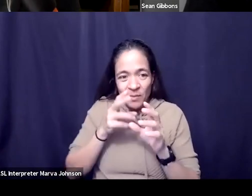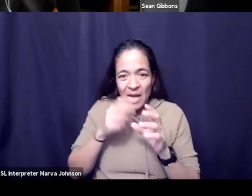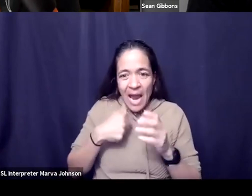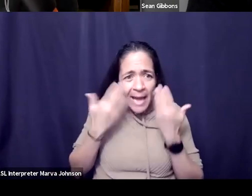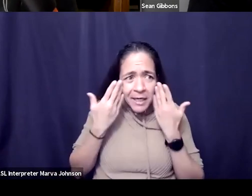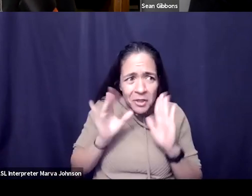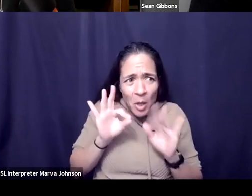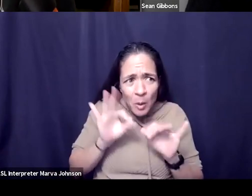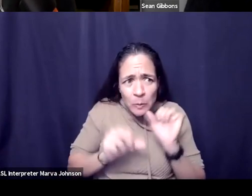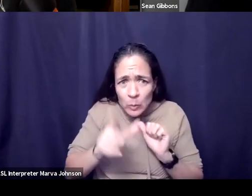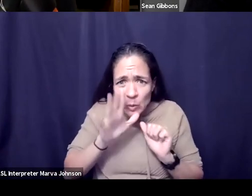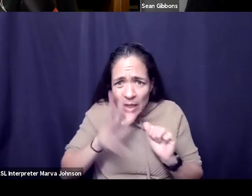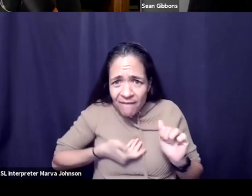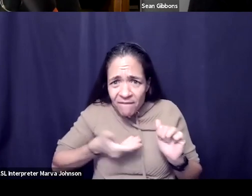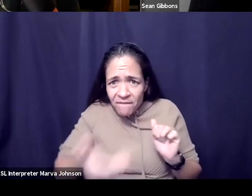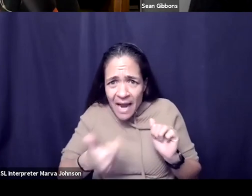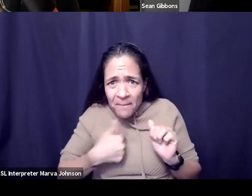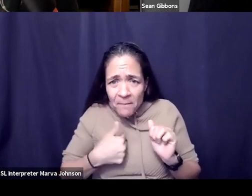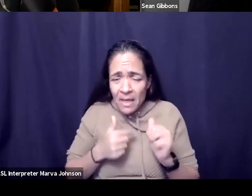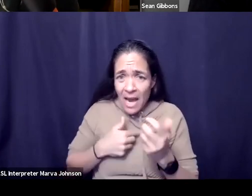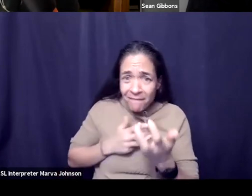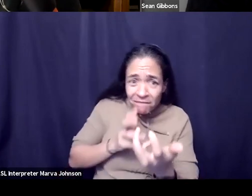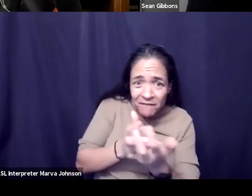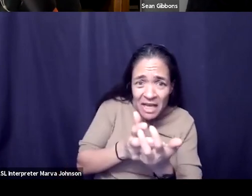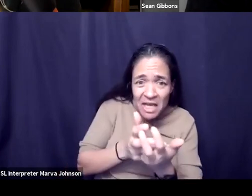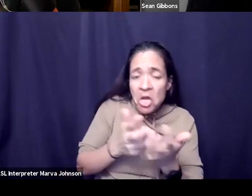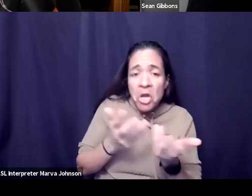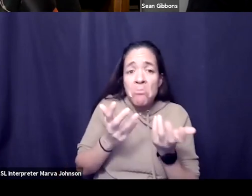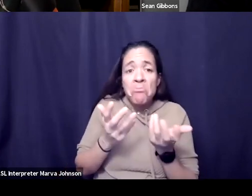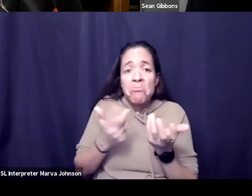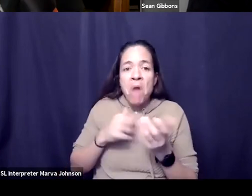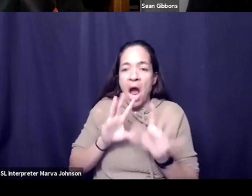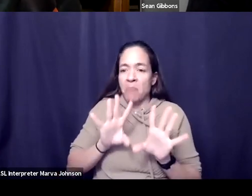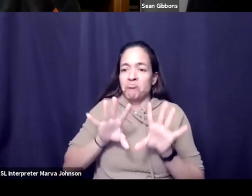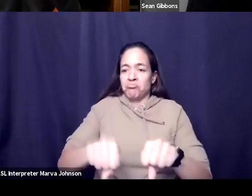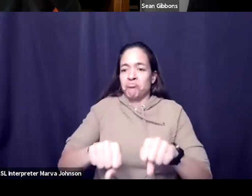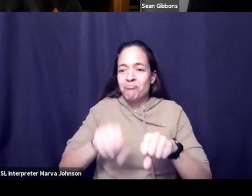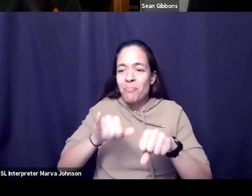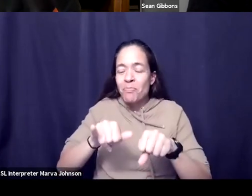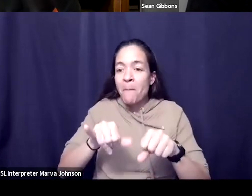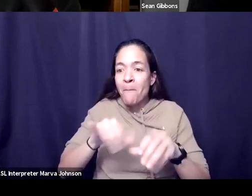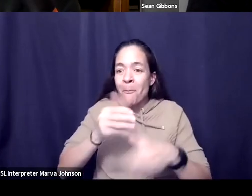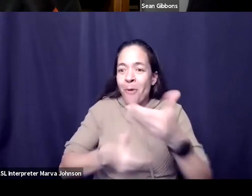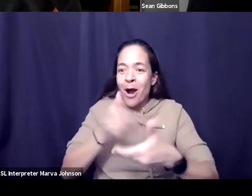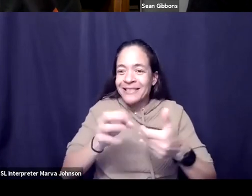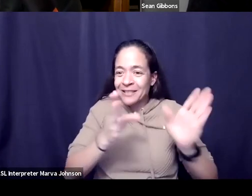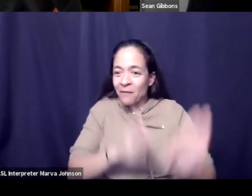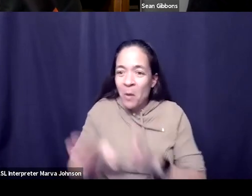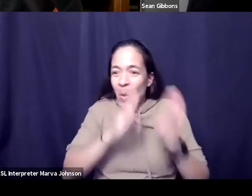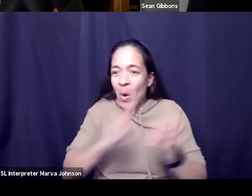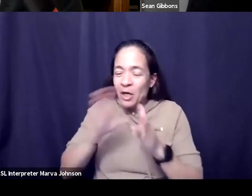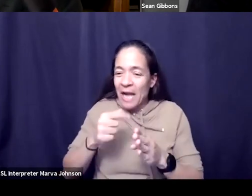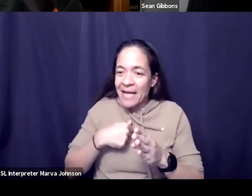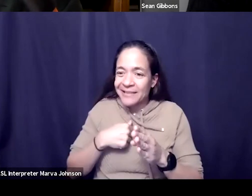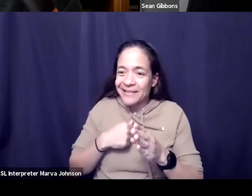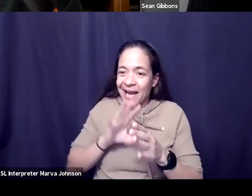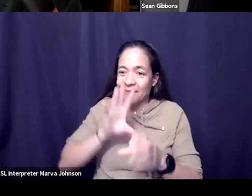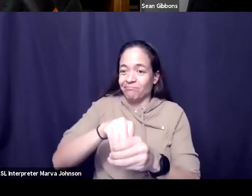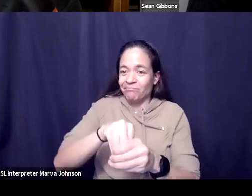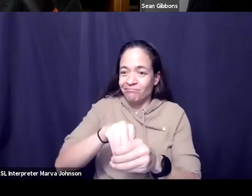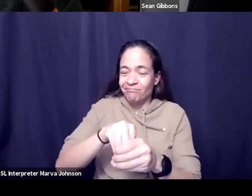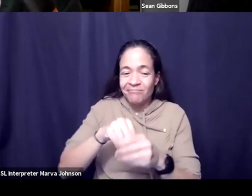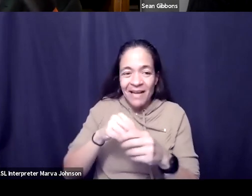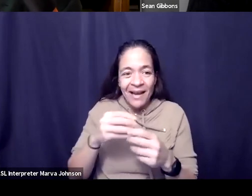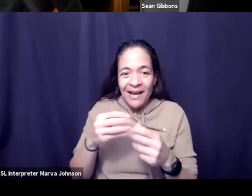wasn't sure i really fit in at the time it was a way to you know be a part of that process and that theme really just stuck with me